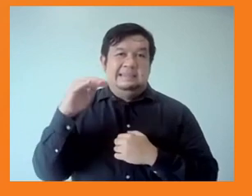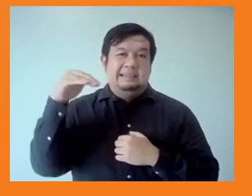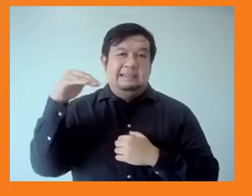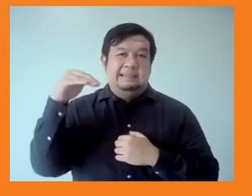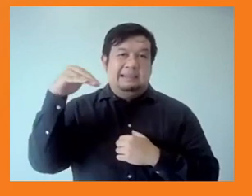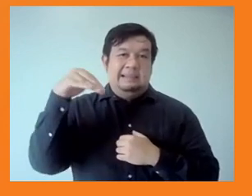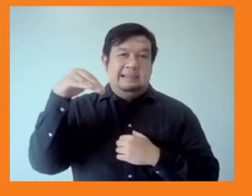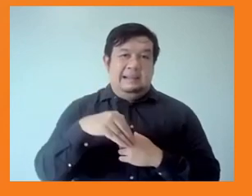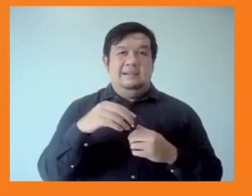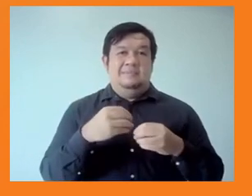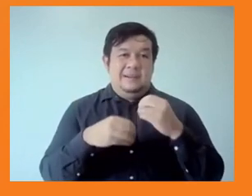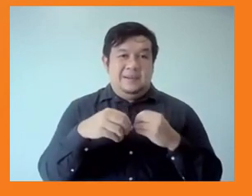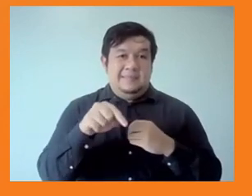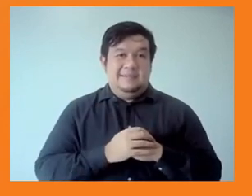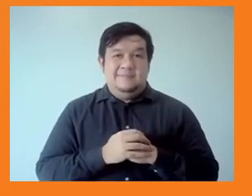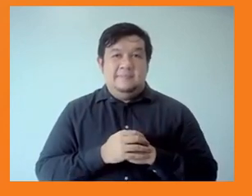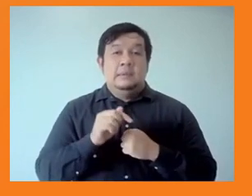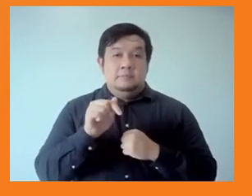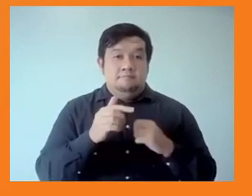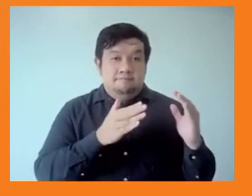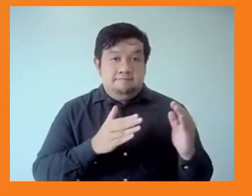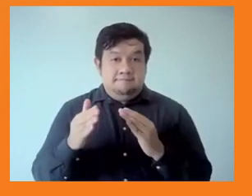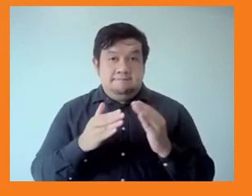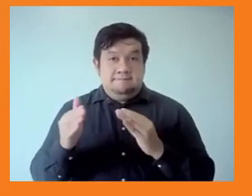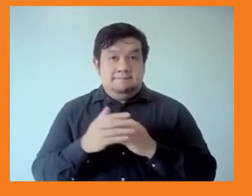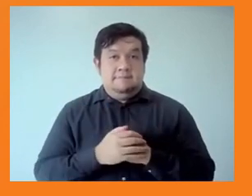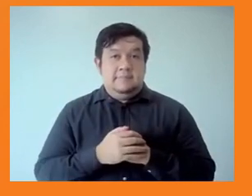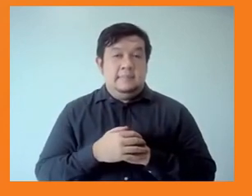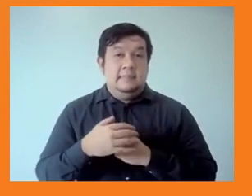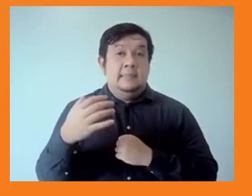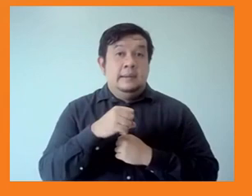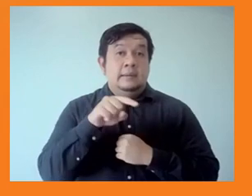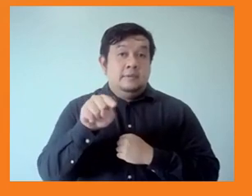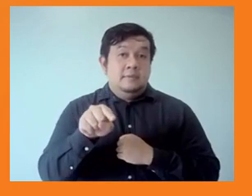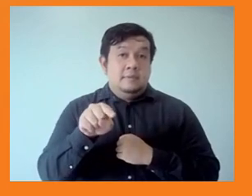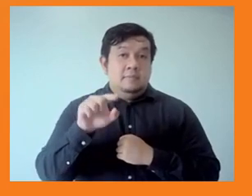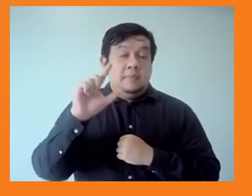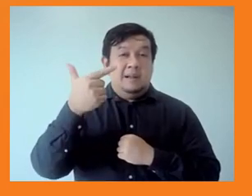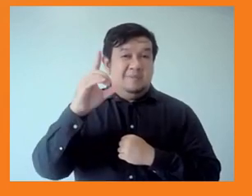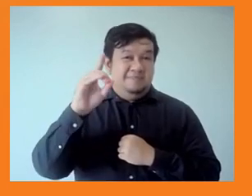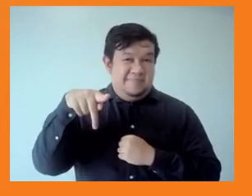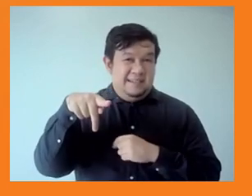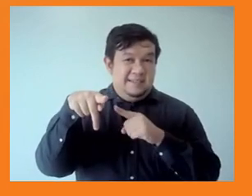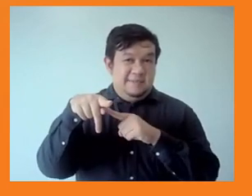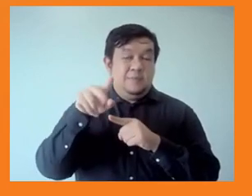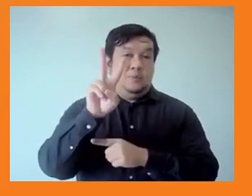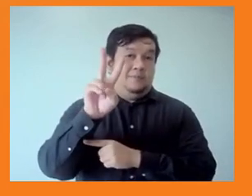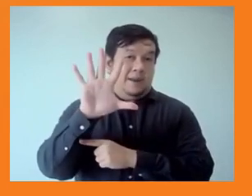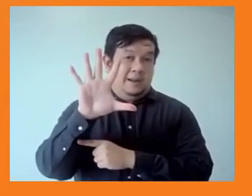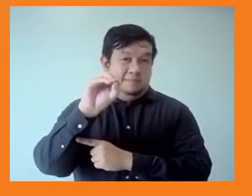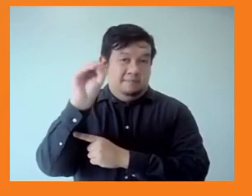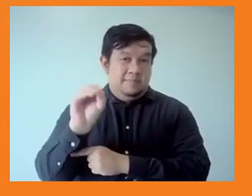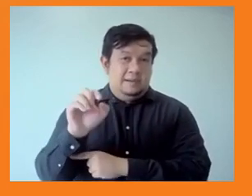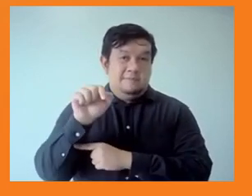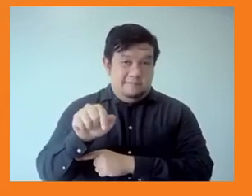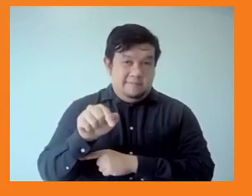Four have already cut spending substantially as a percentage of GDP and 25, the 25 others are planning to do so over the next five years,